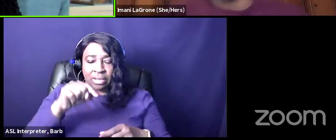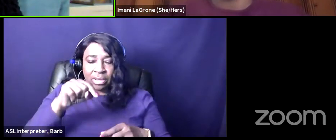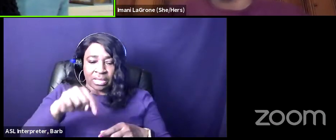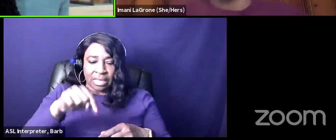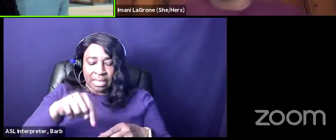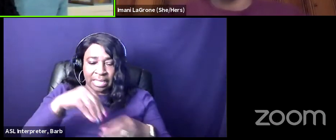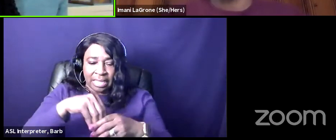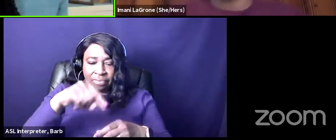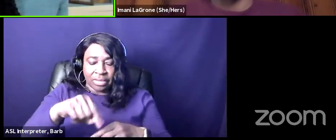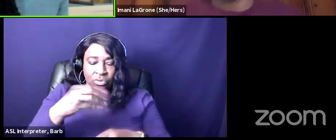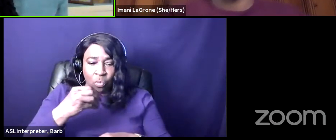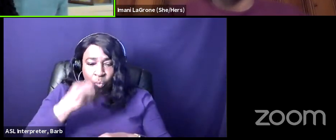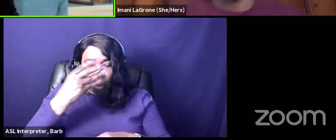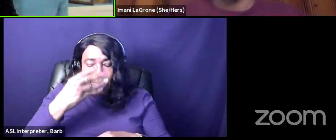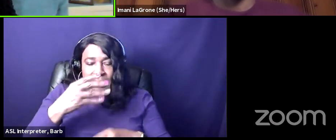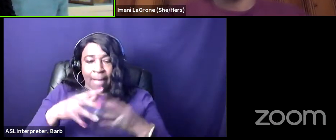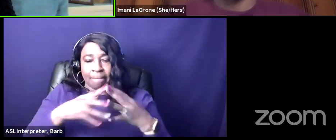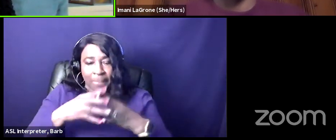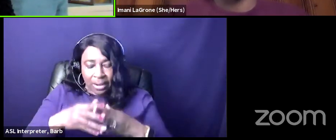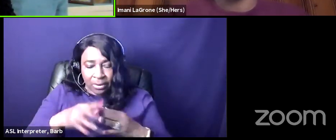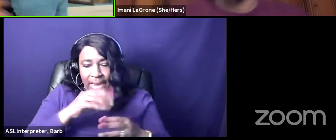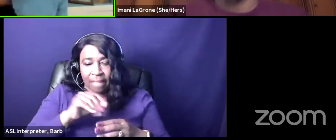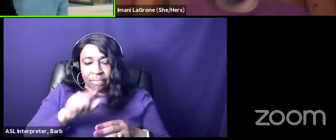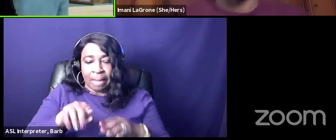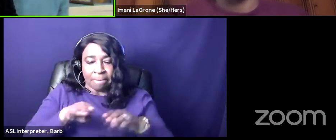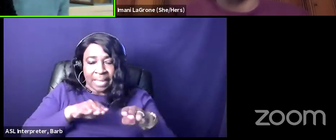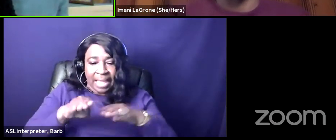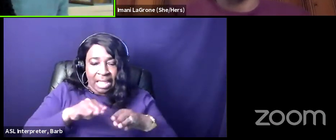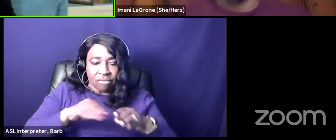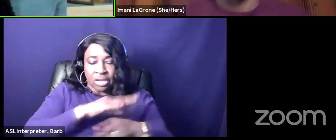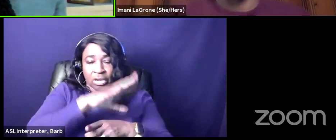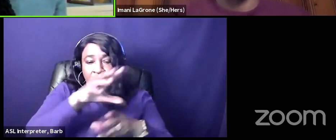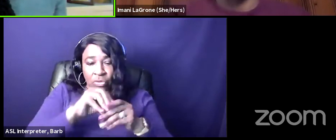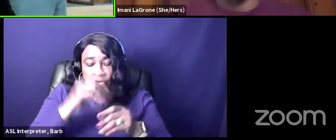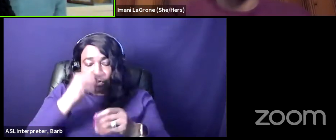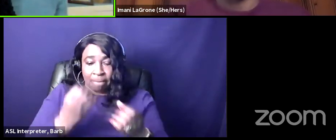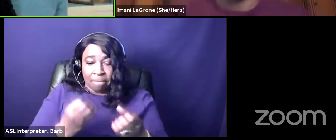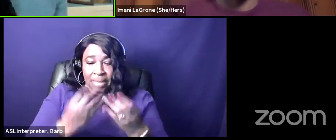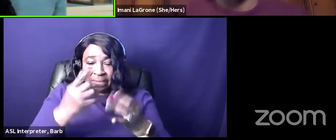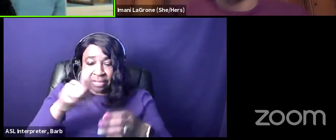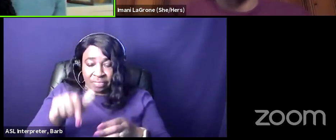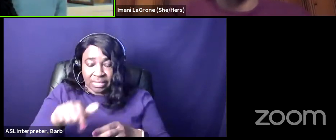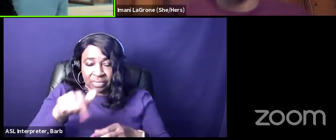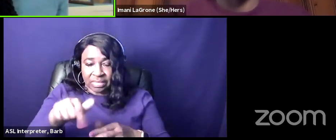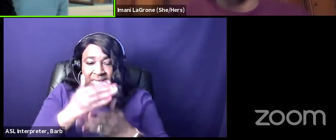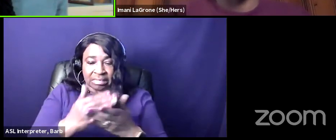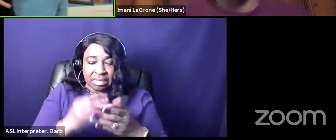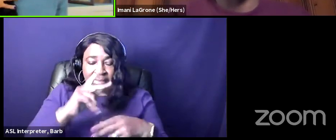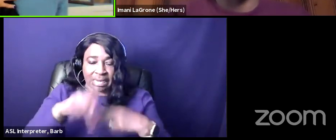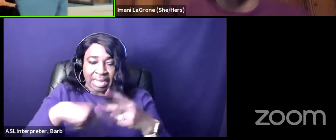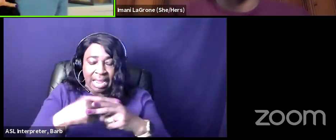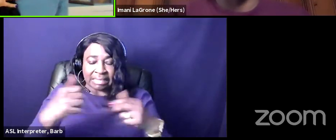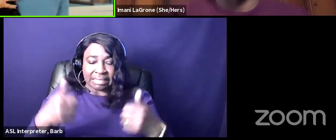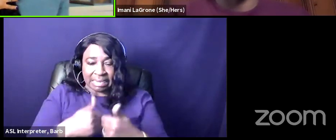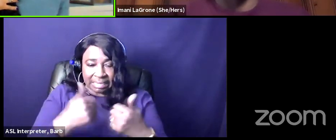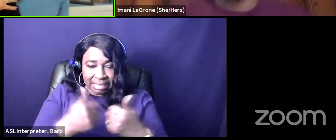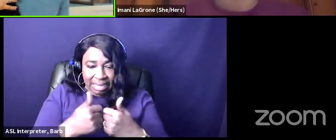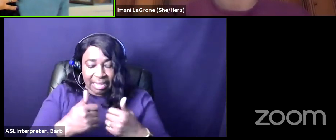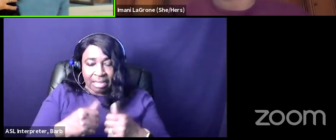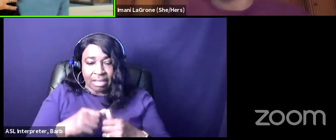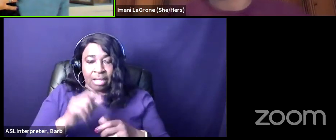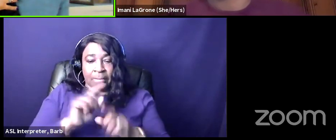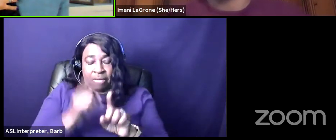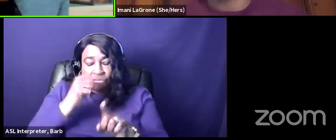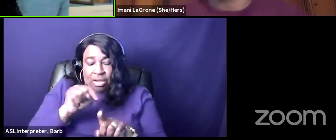in their behavior of inclusion because for many of them it's a zero-sum game and inclusion for them feels like a loss